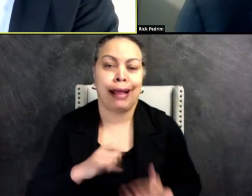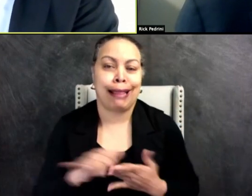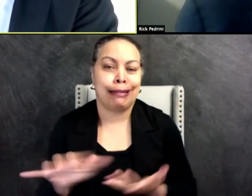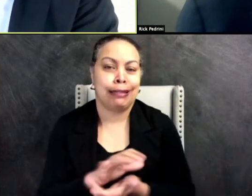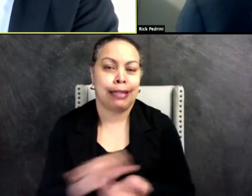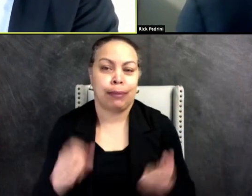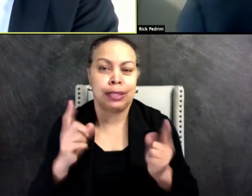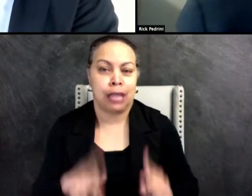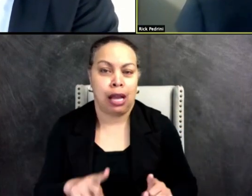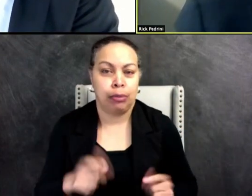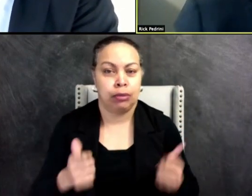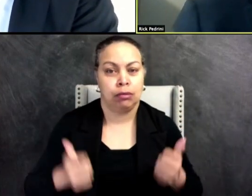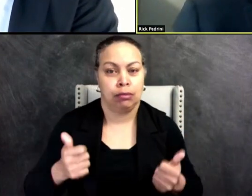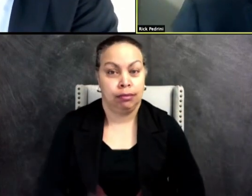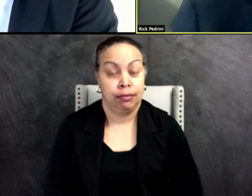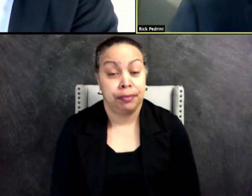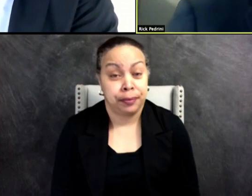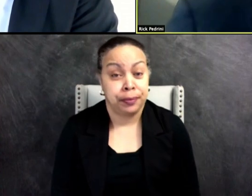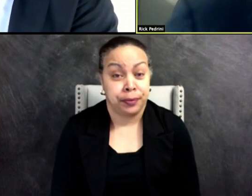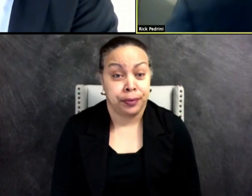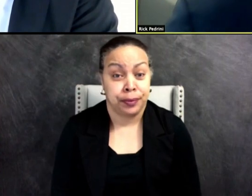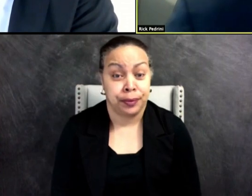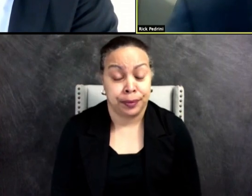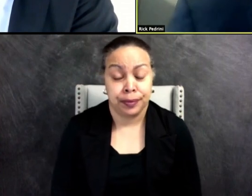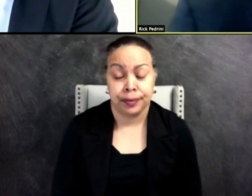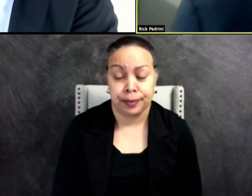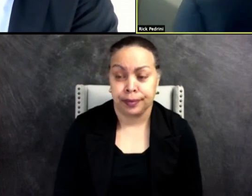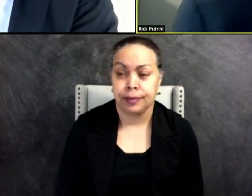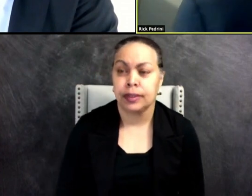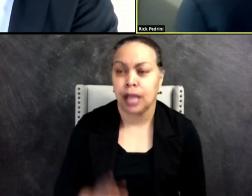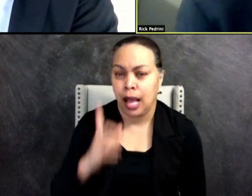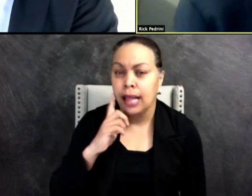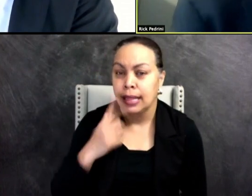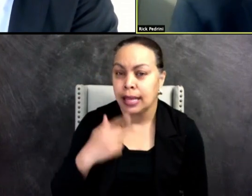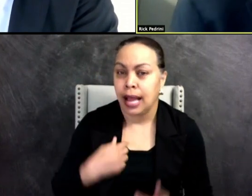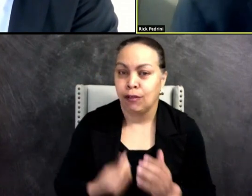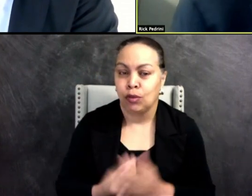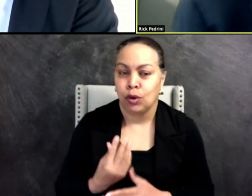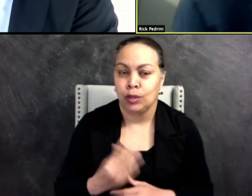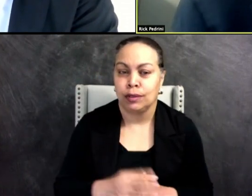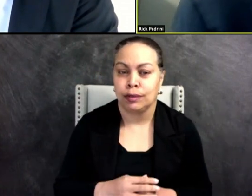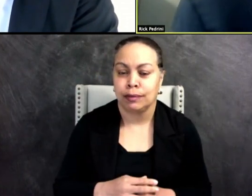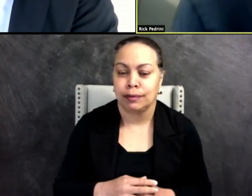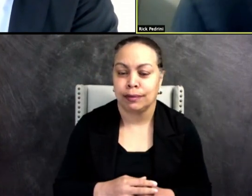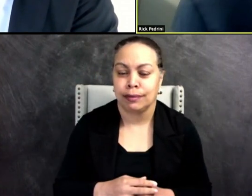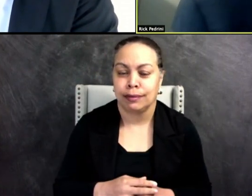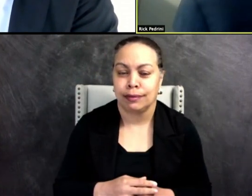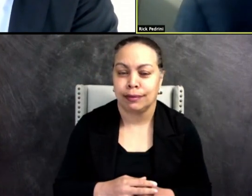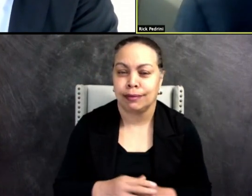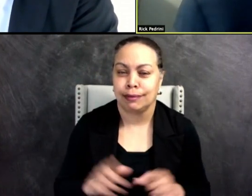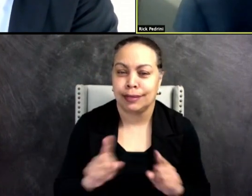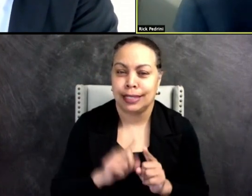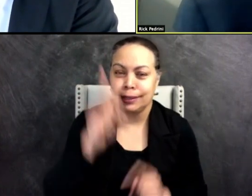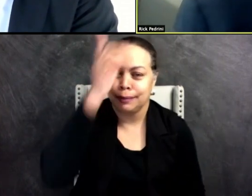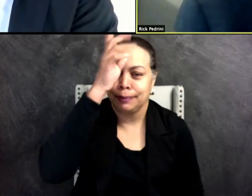done? I think, I think most definitely I've grown as a man.